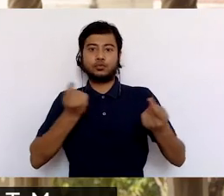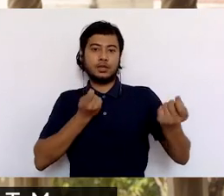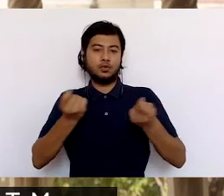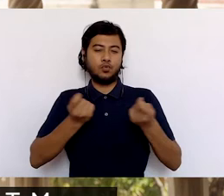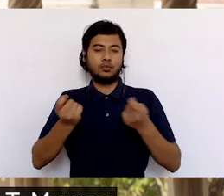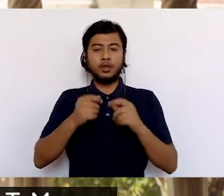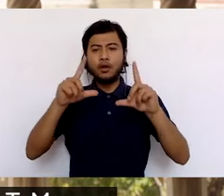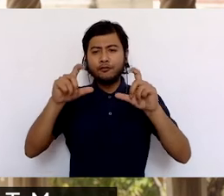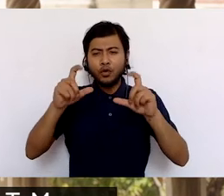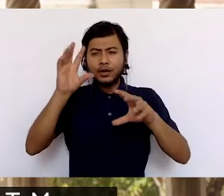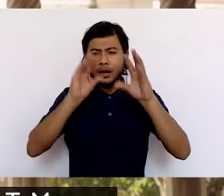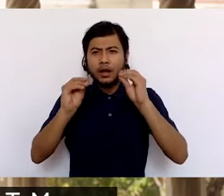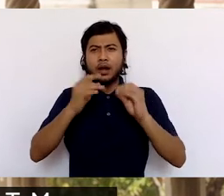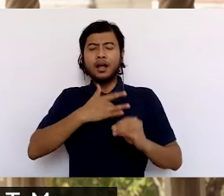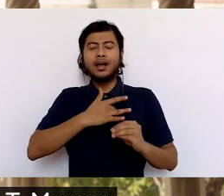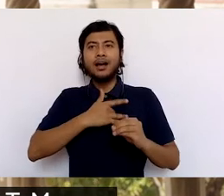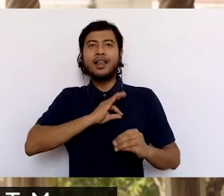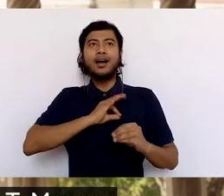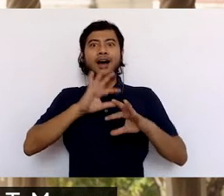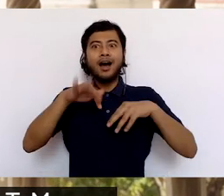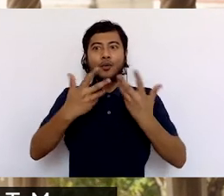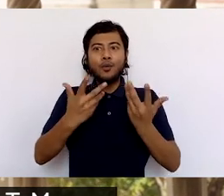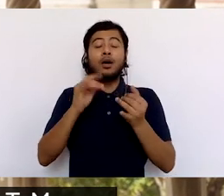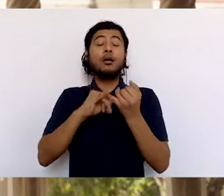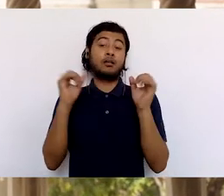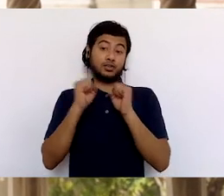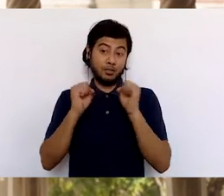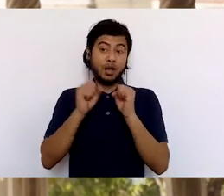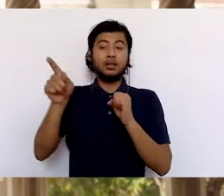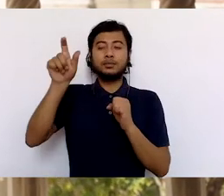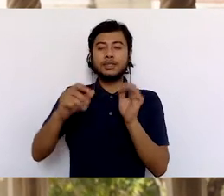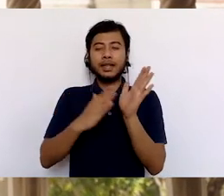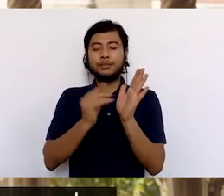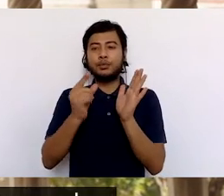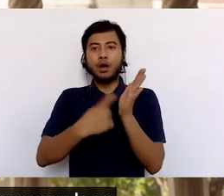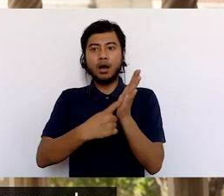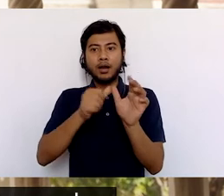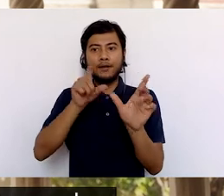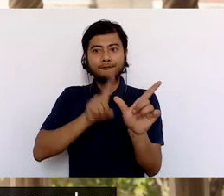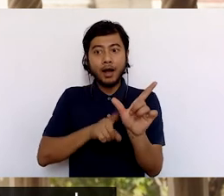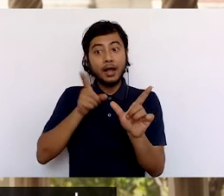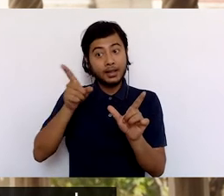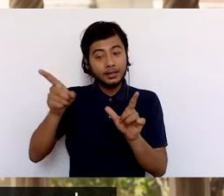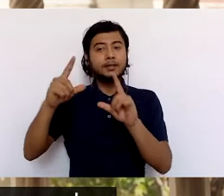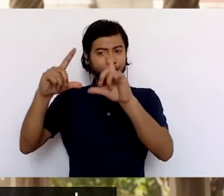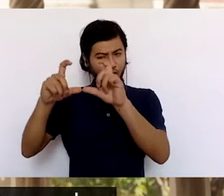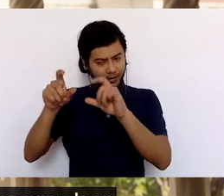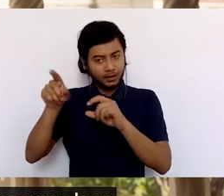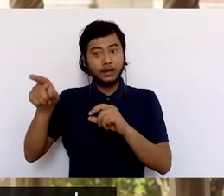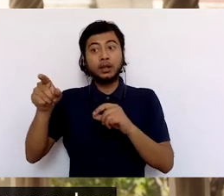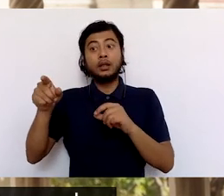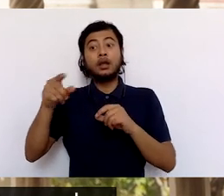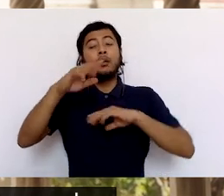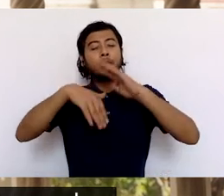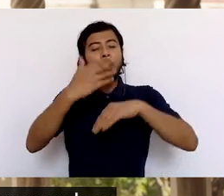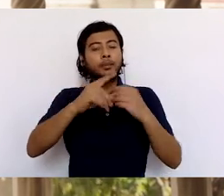There's one suggestion that he met a photographer named T. Murray, probably in Shimla, and that this person later came to Jaipur as the